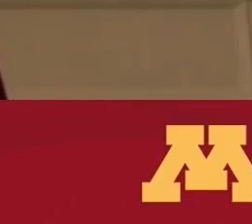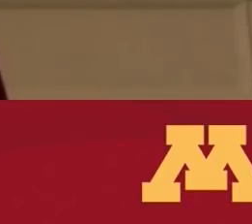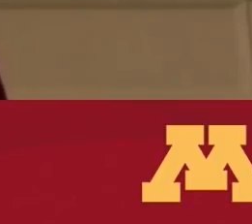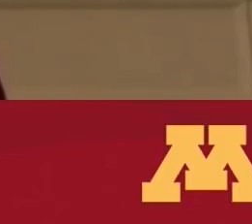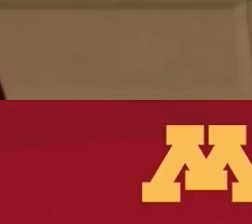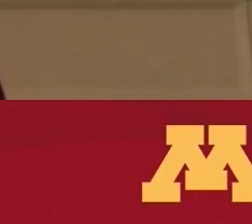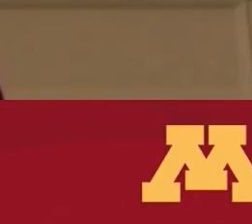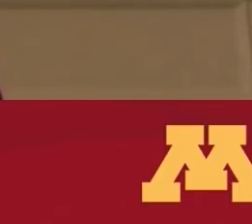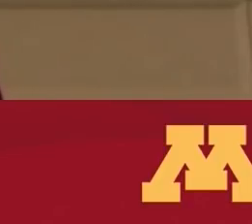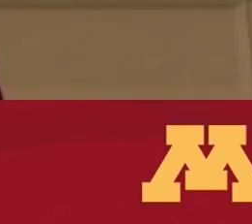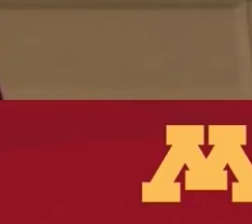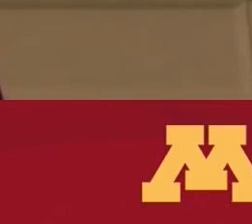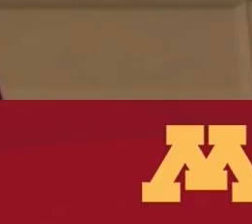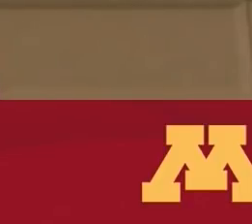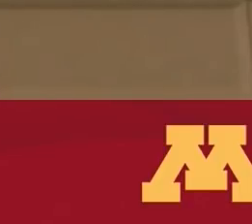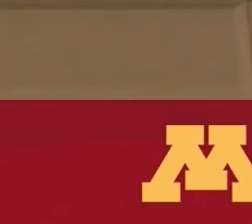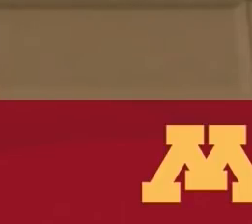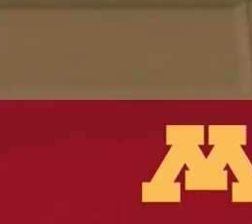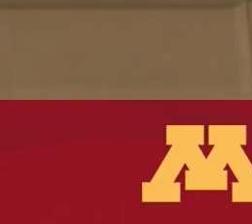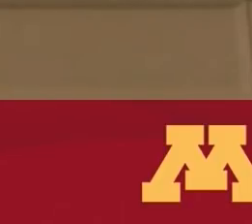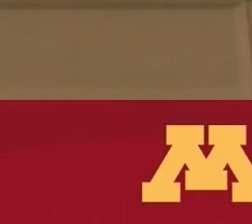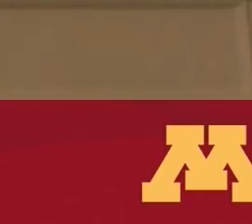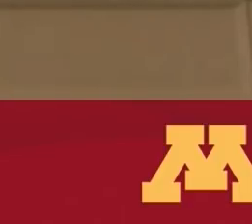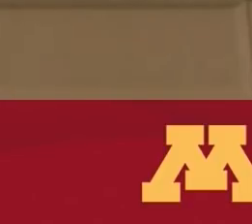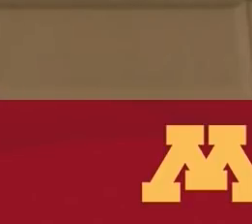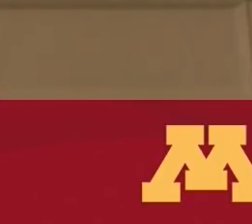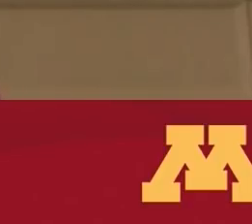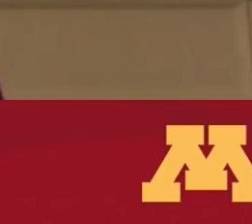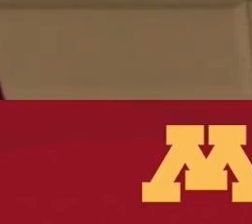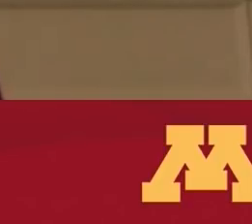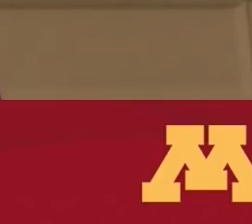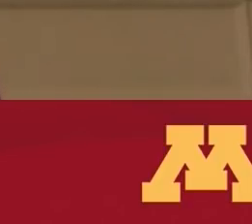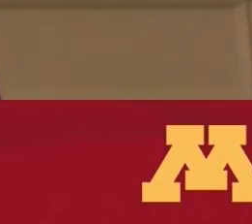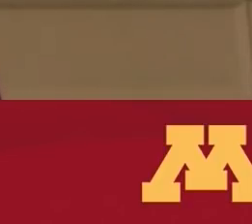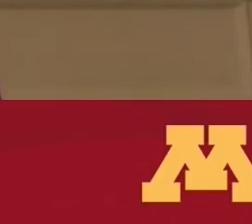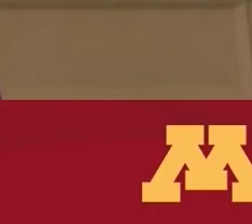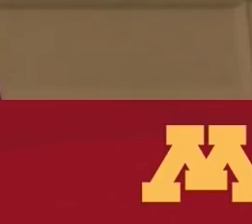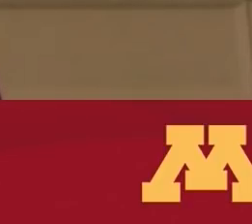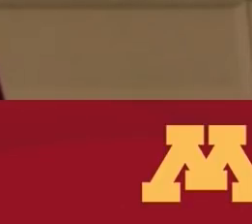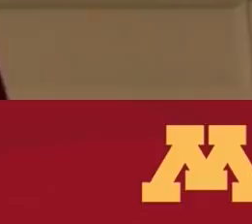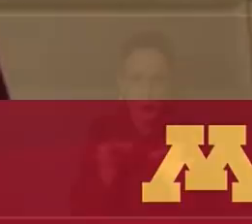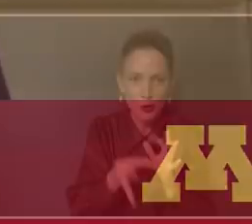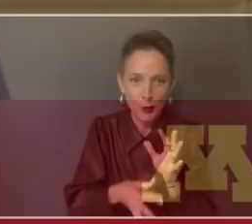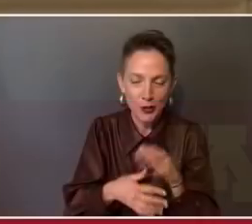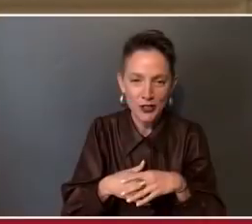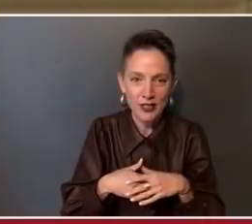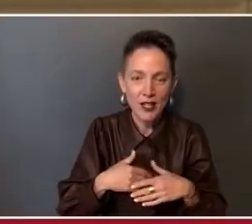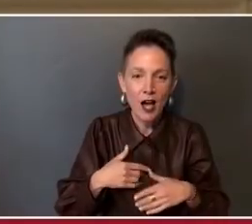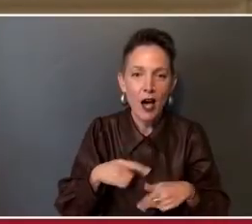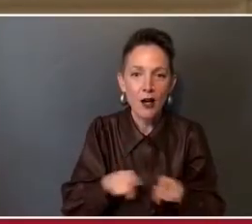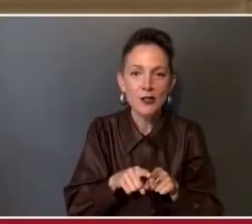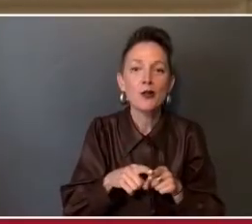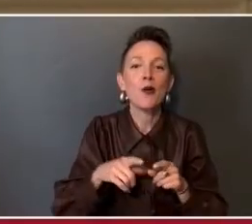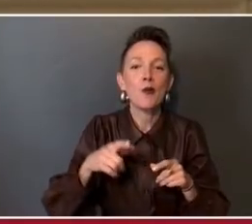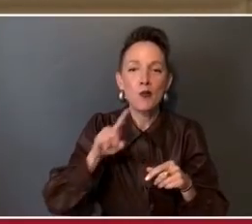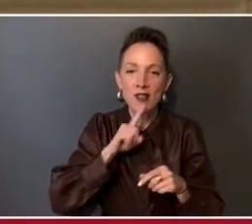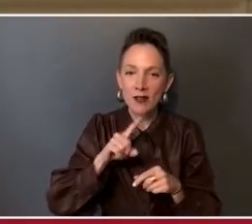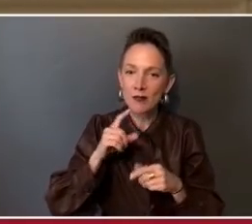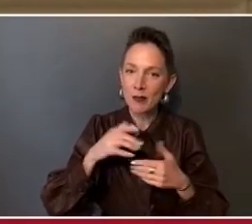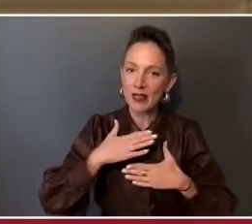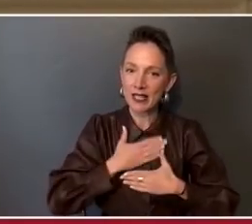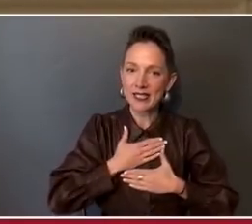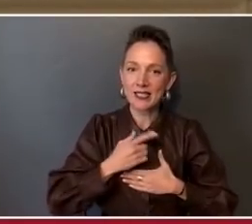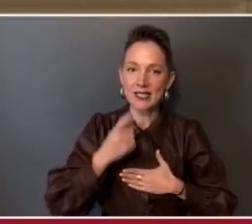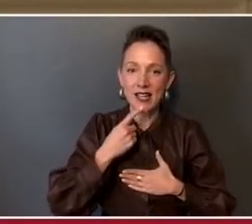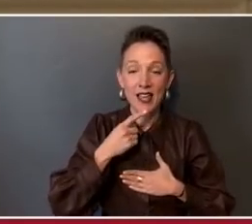generosity, your time, your talent, and your financial support. And speaking of generosity, I'm very pleased to foreshadow that at the end